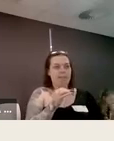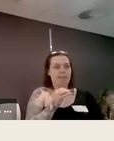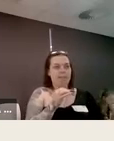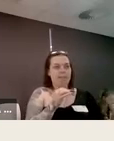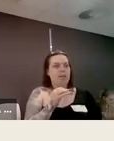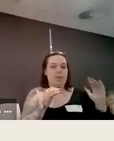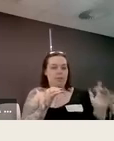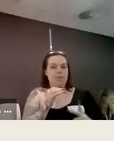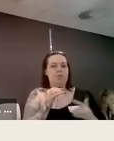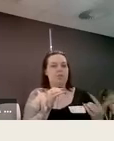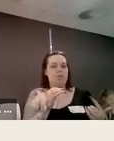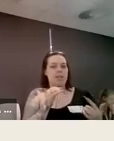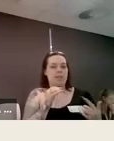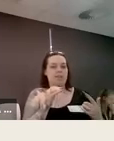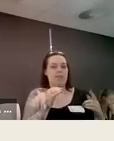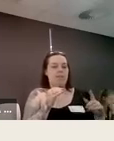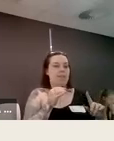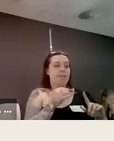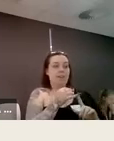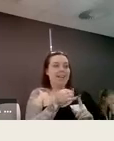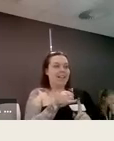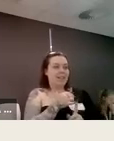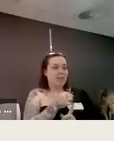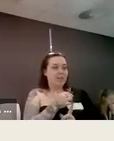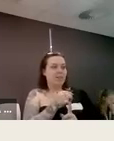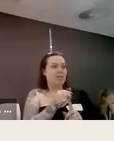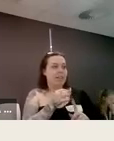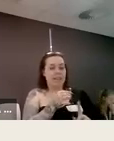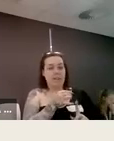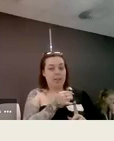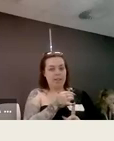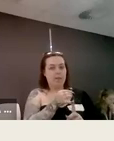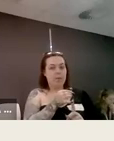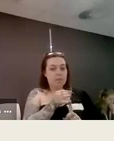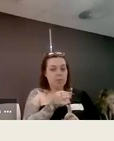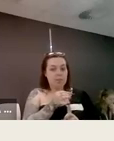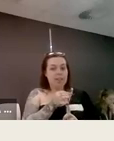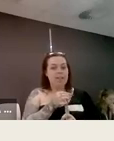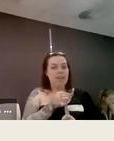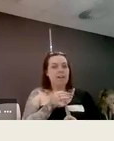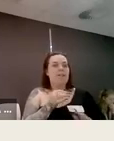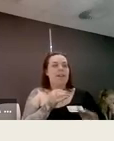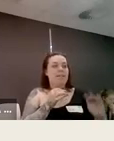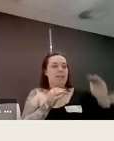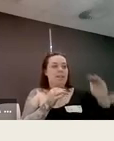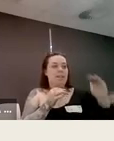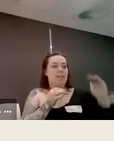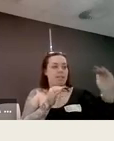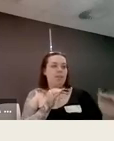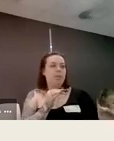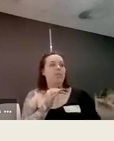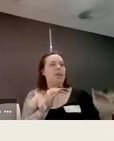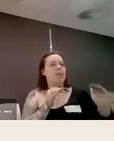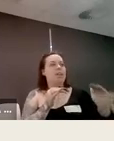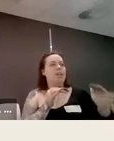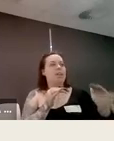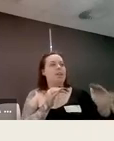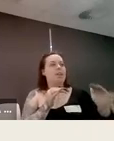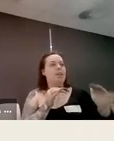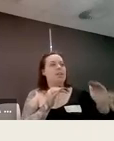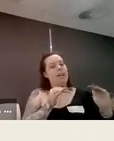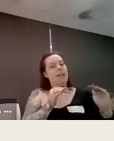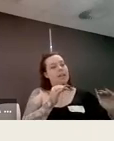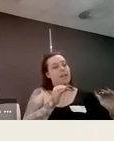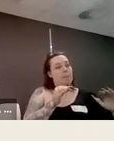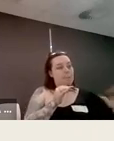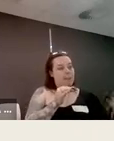daps so every institution has to have very clean use of the kiare teko toolkit they have to have set goals and